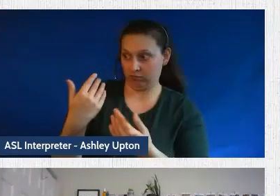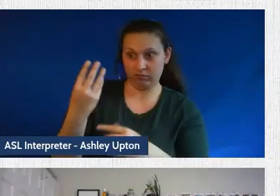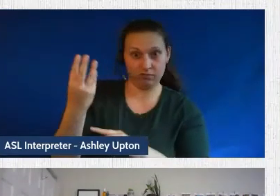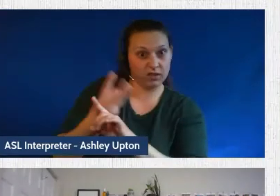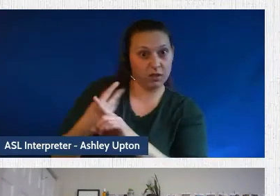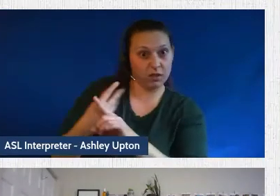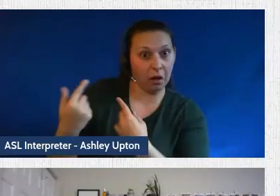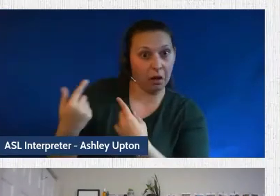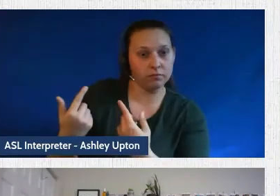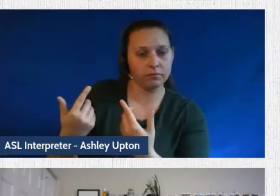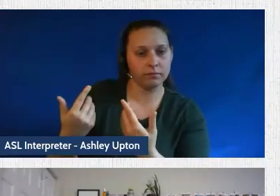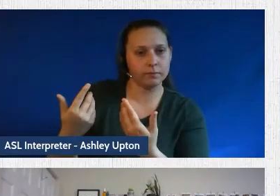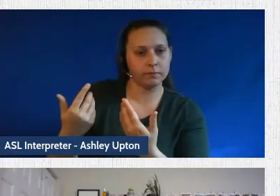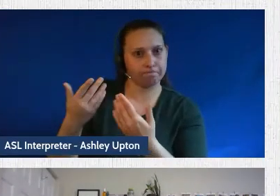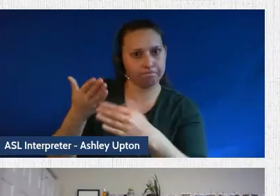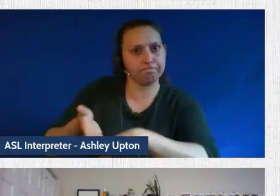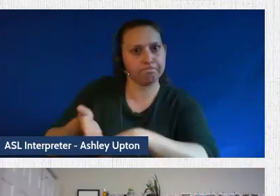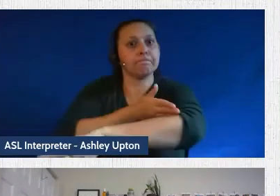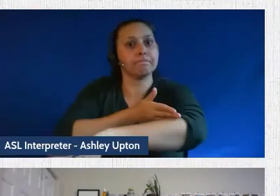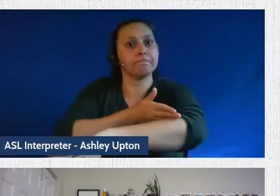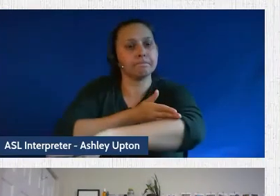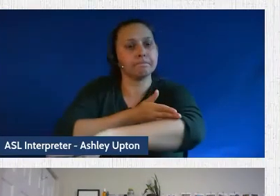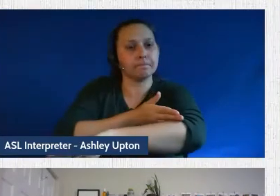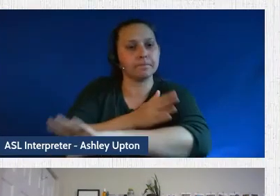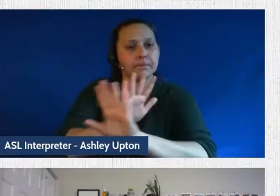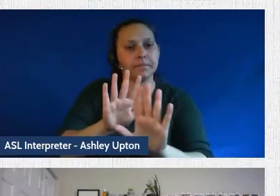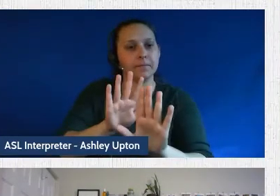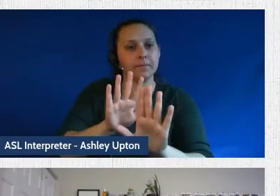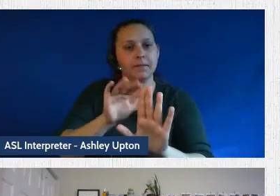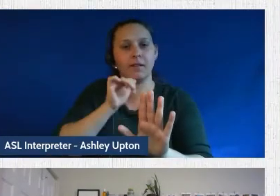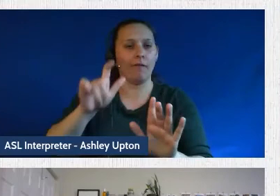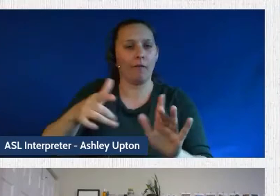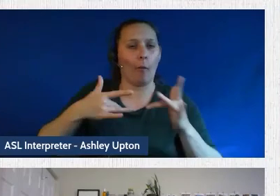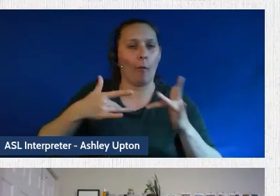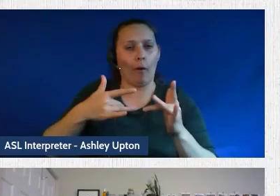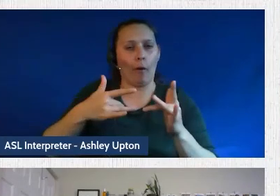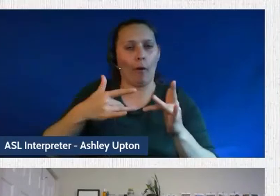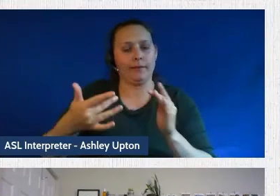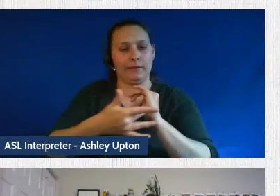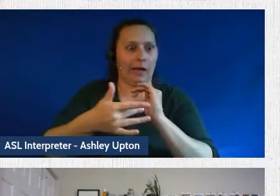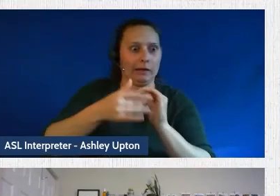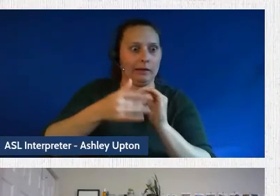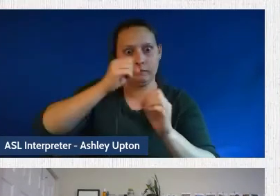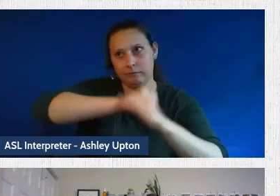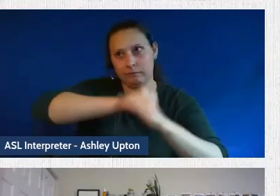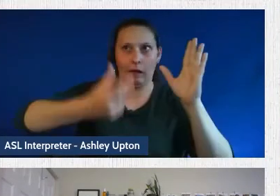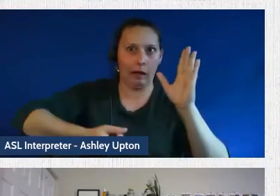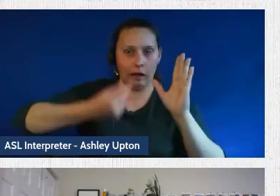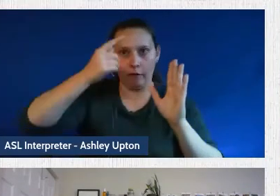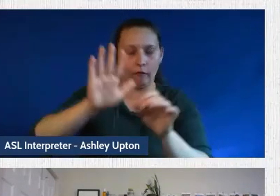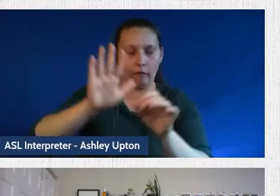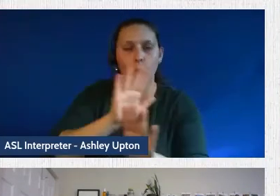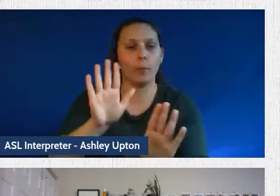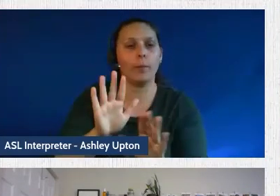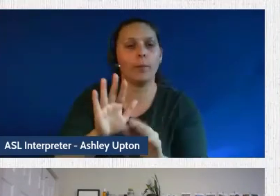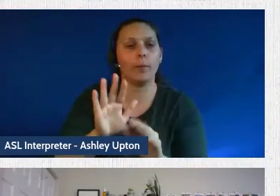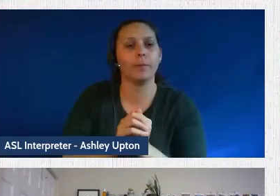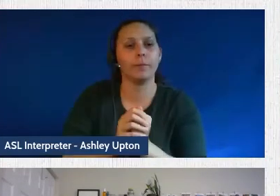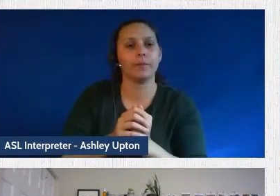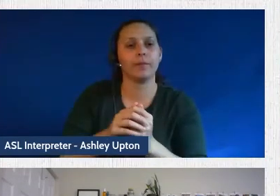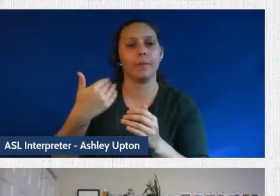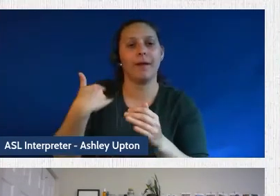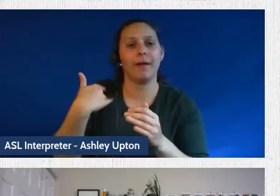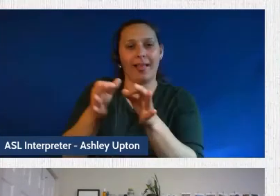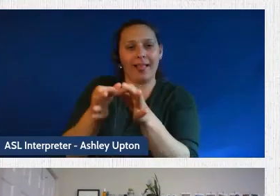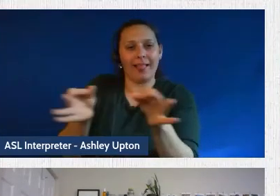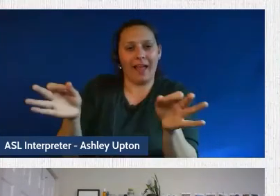advancements. And I don't want to bore you too much with the technical details, but on really large, what's called large pre-trained language models